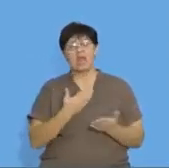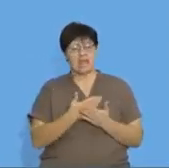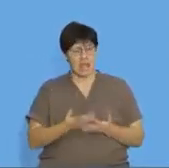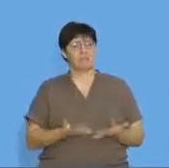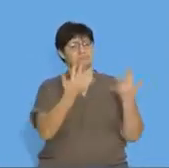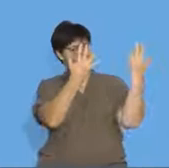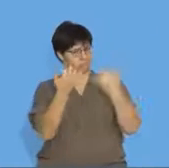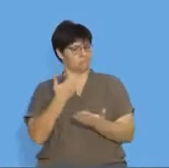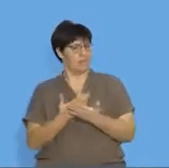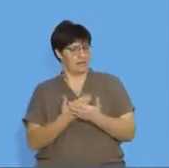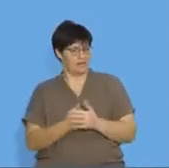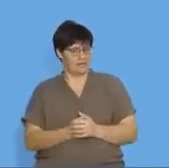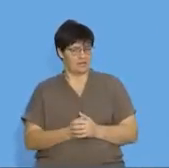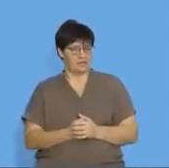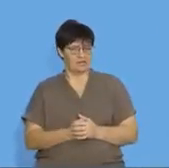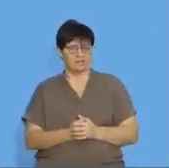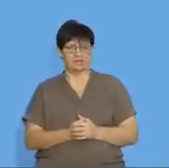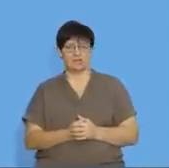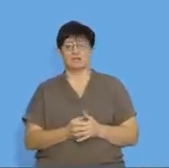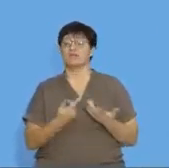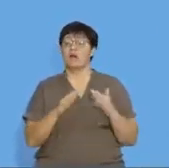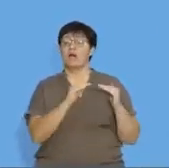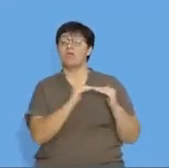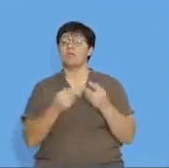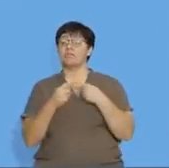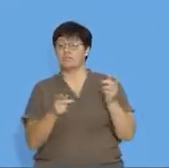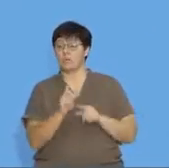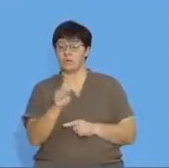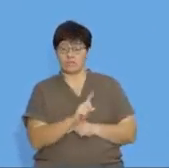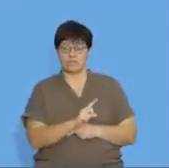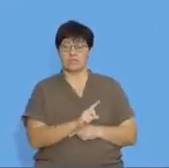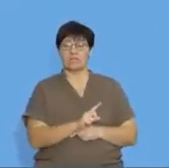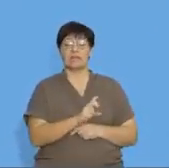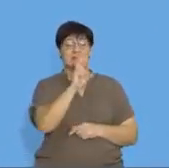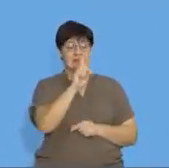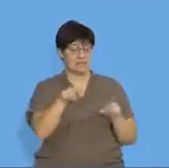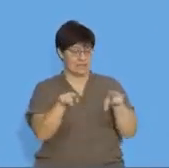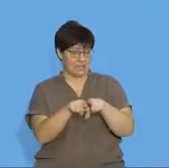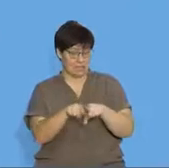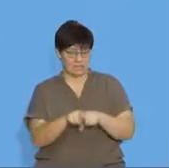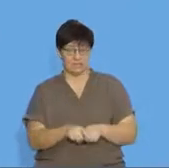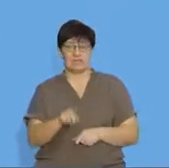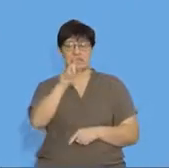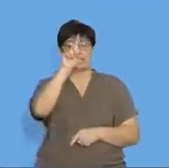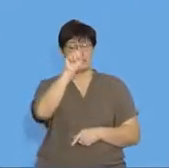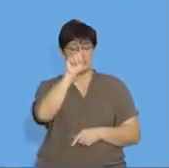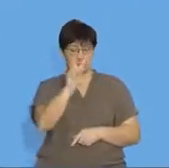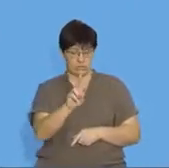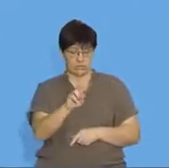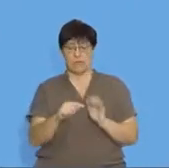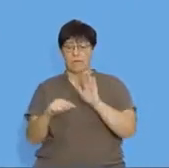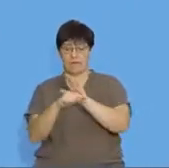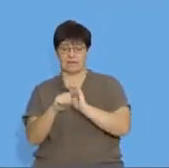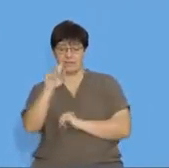actually calculate that. So, the common difference is equal to T2, so that's term 2